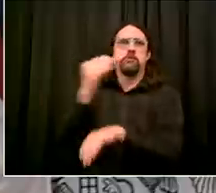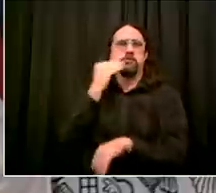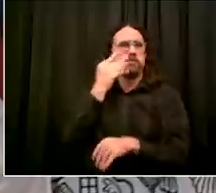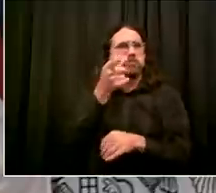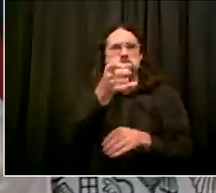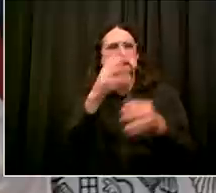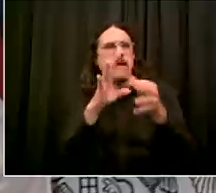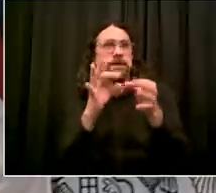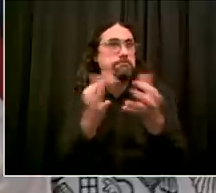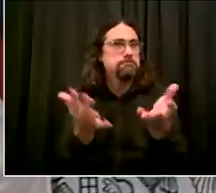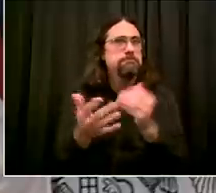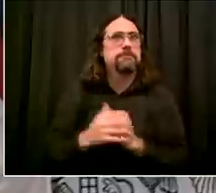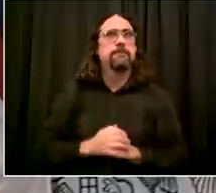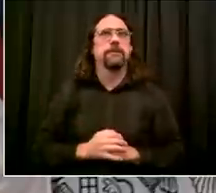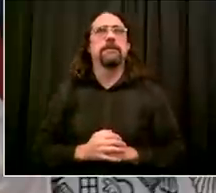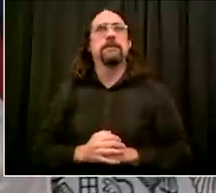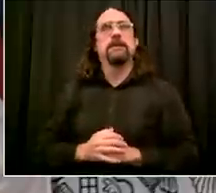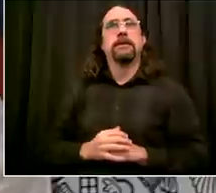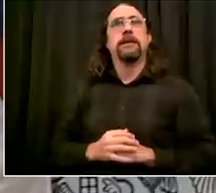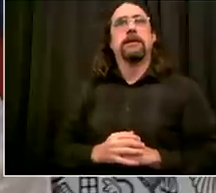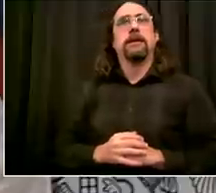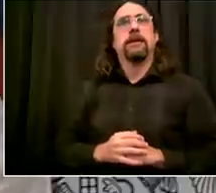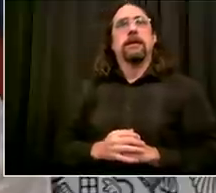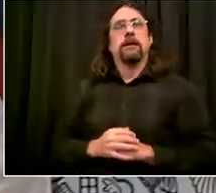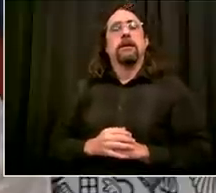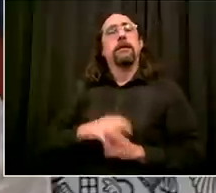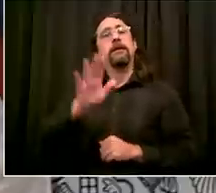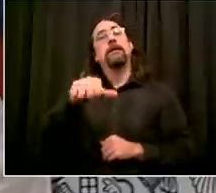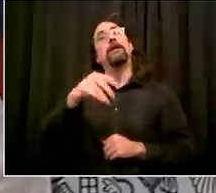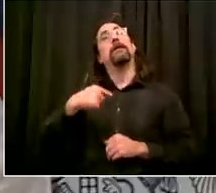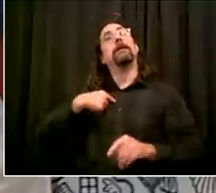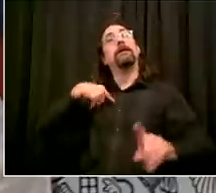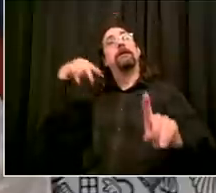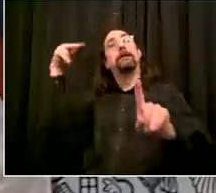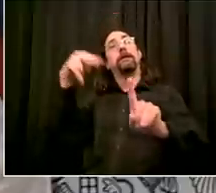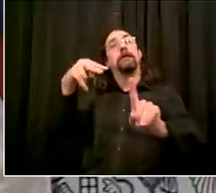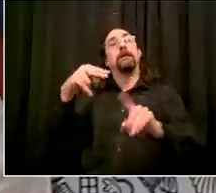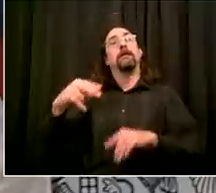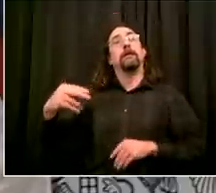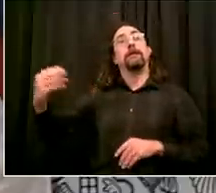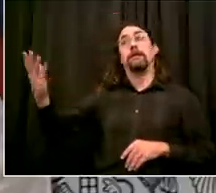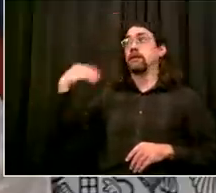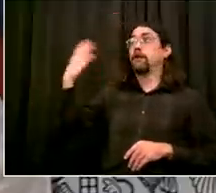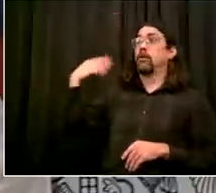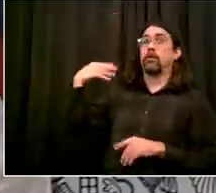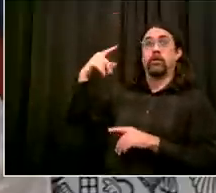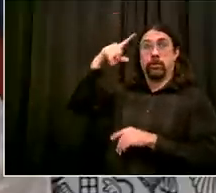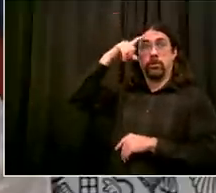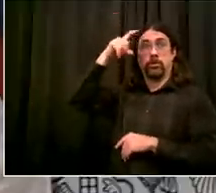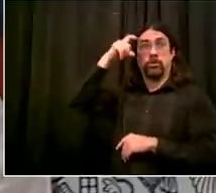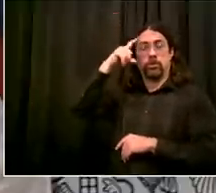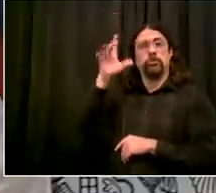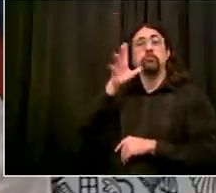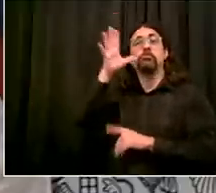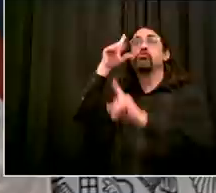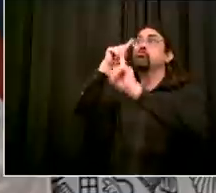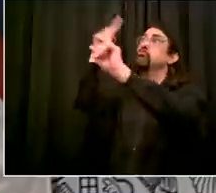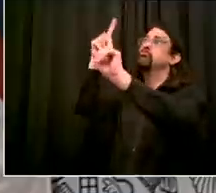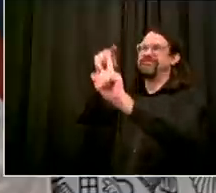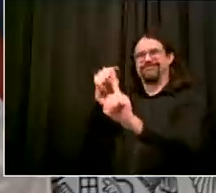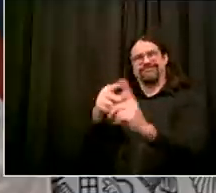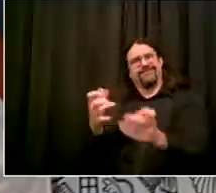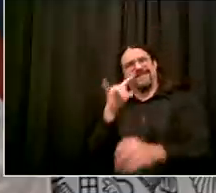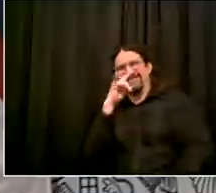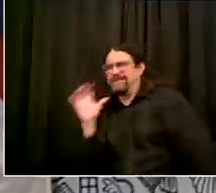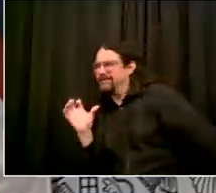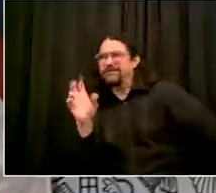cautious it's understandable that they wanted to make sure they got the answers to their concerns now look we tried to put out a lot